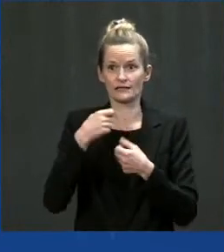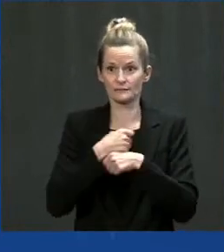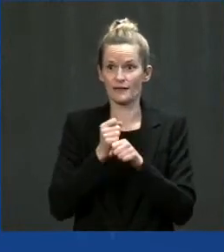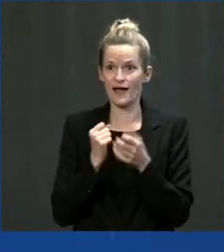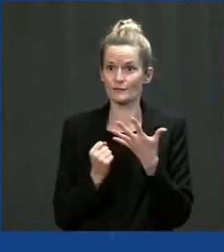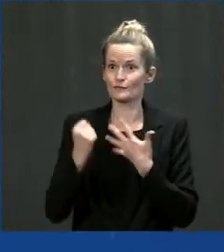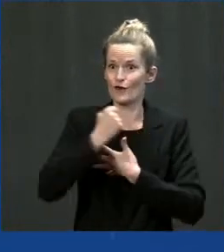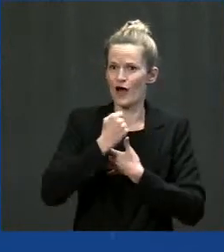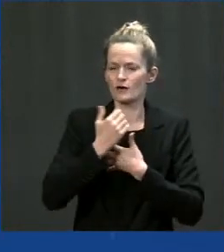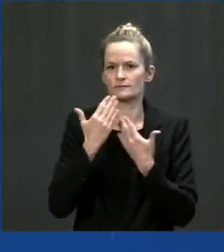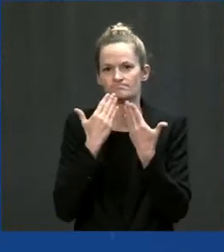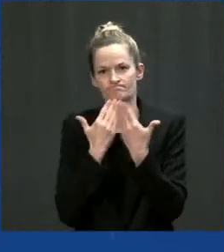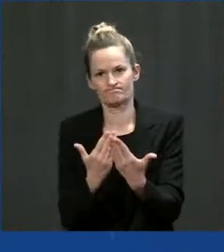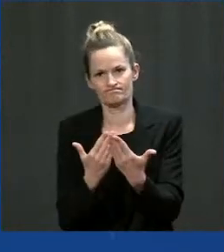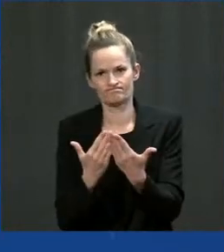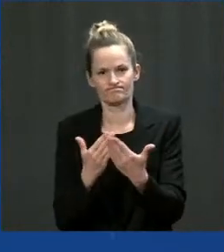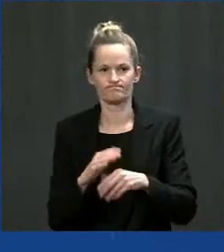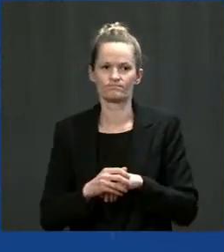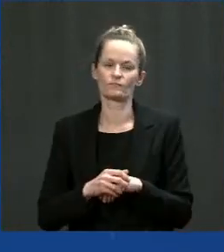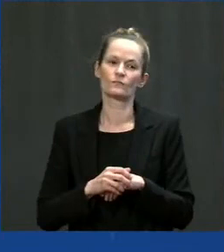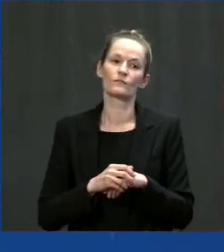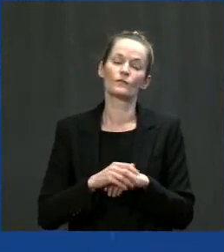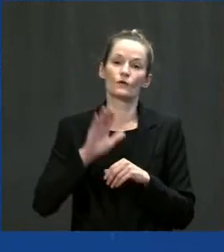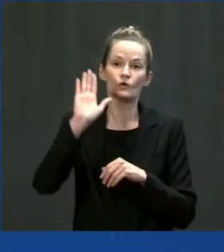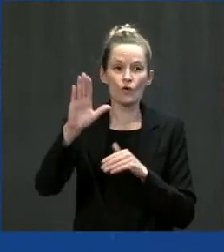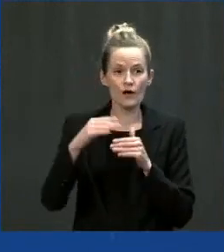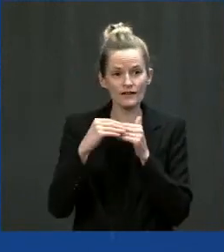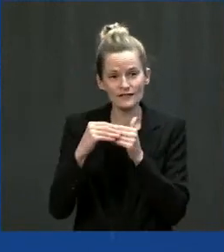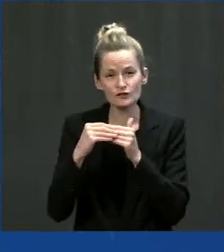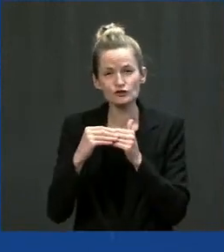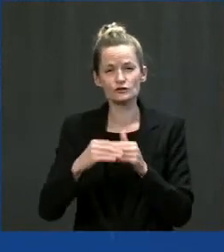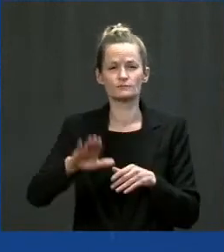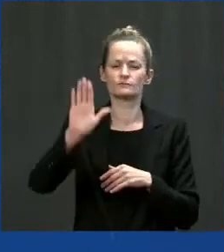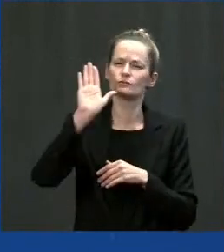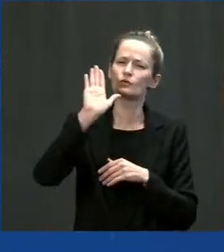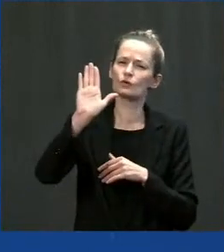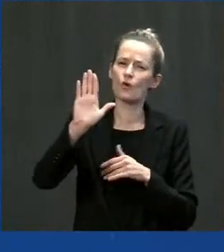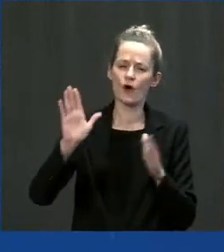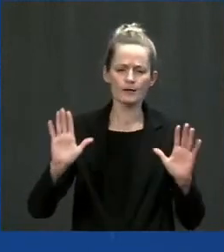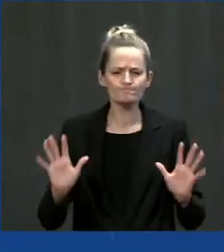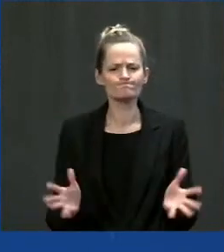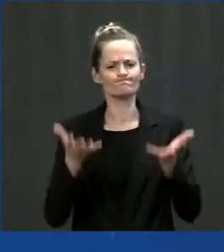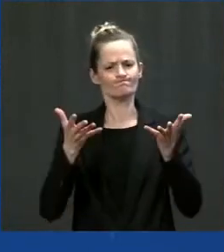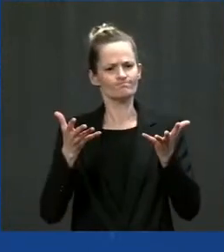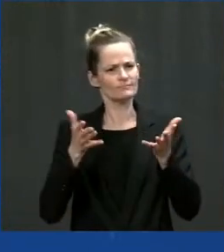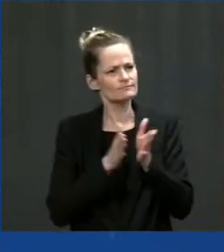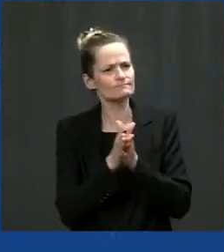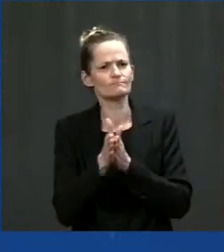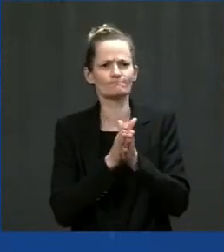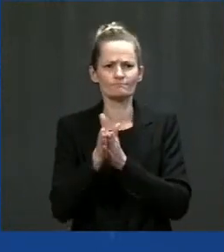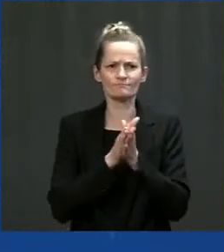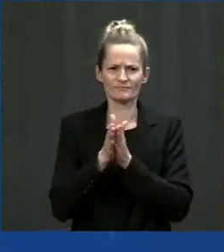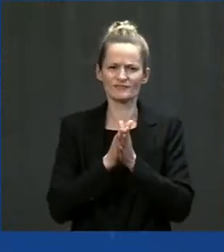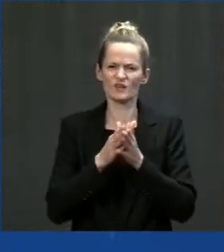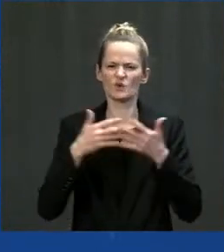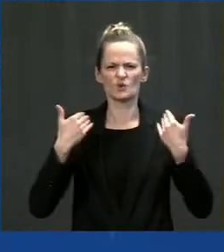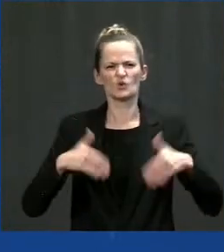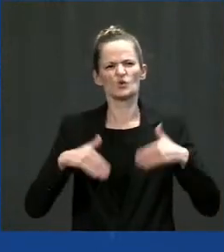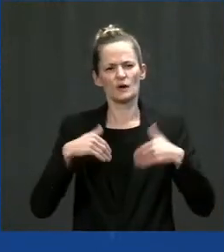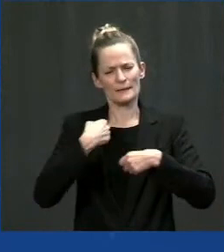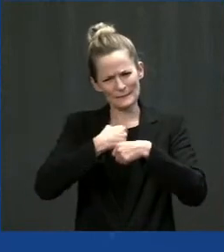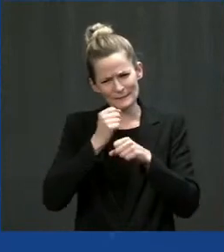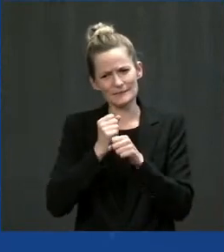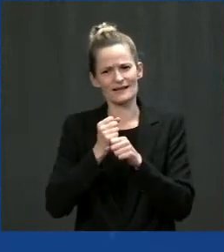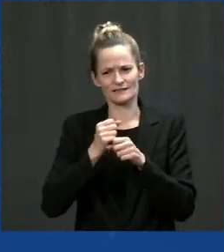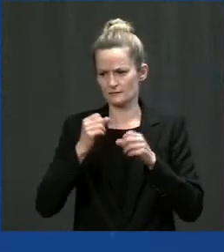and small businesses in Michigan and across the country are going to benefit. I also want to thank all the senators who worked across the aisle to get this